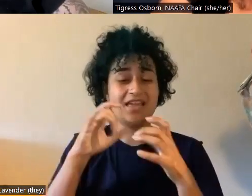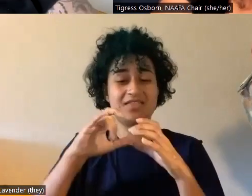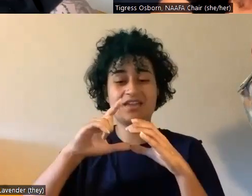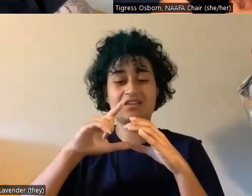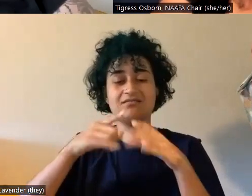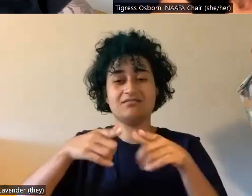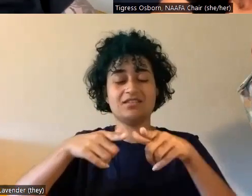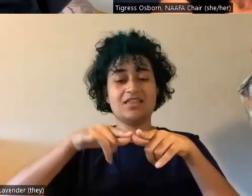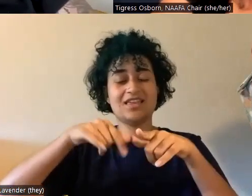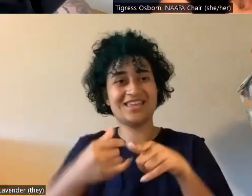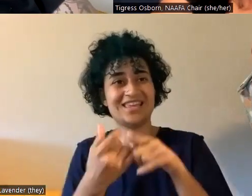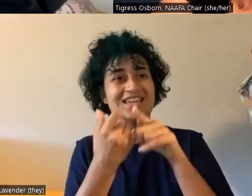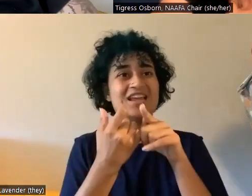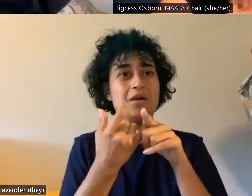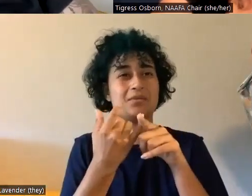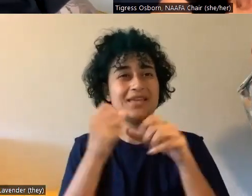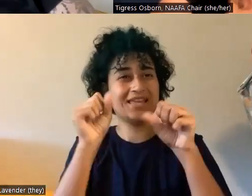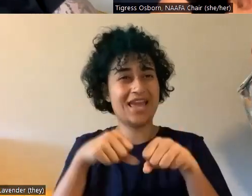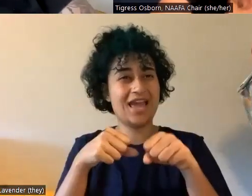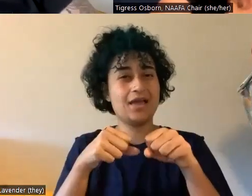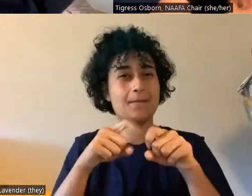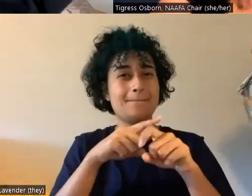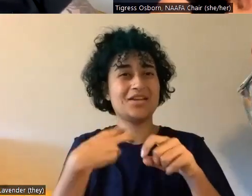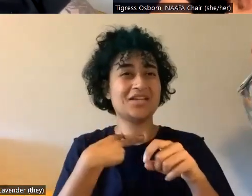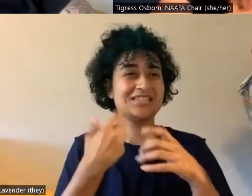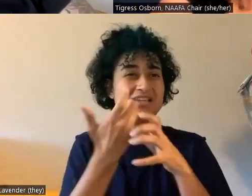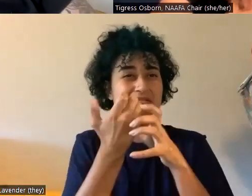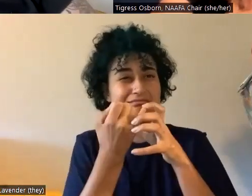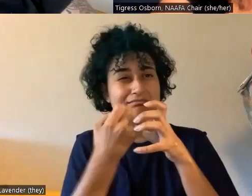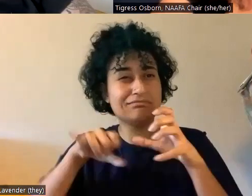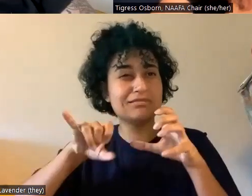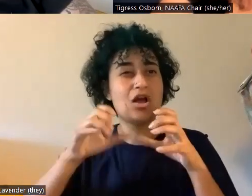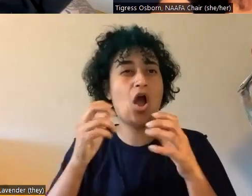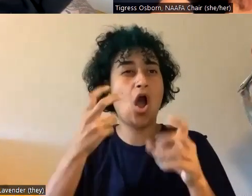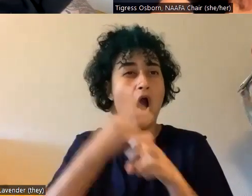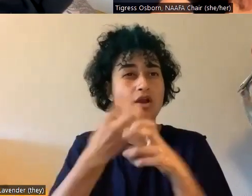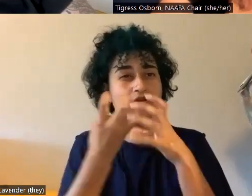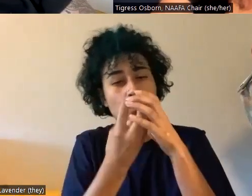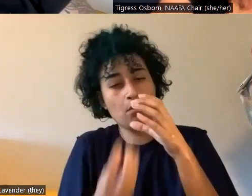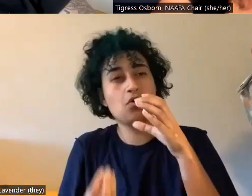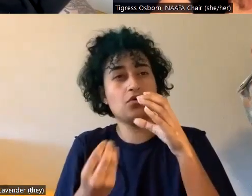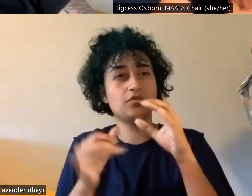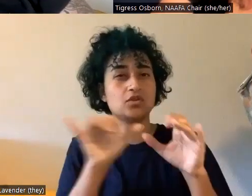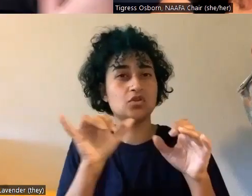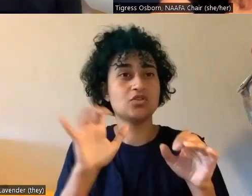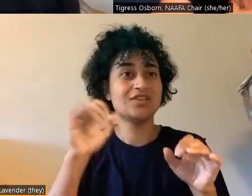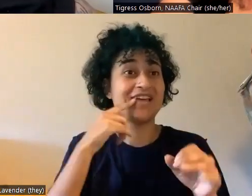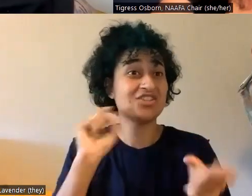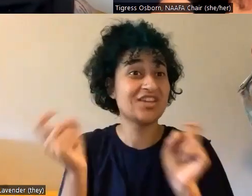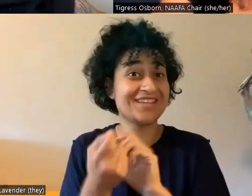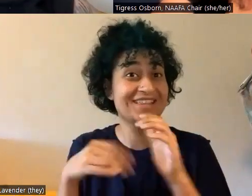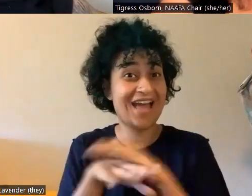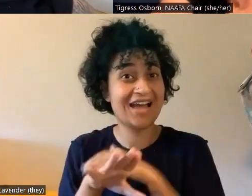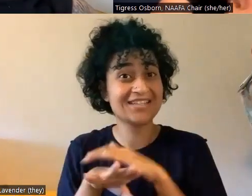it's either hard to get up or hard to get out or both. And so that's also would change with the access to the space